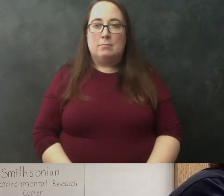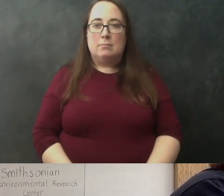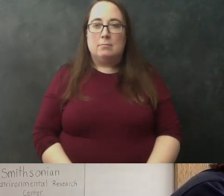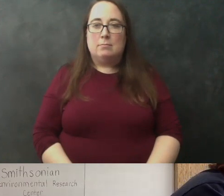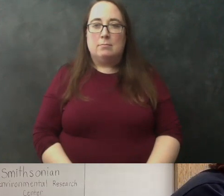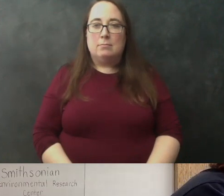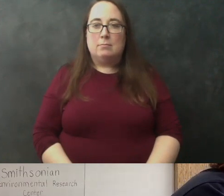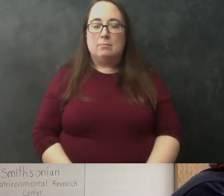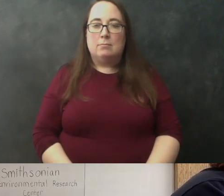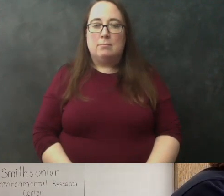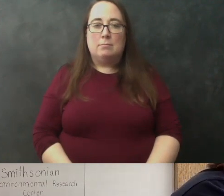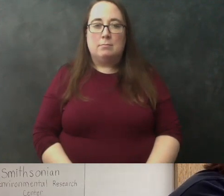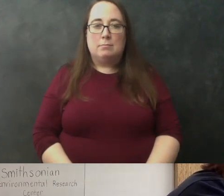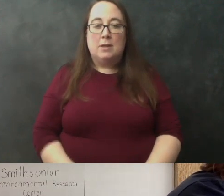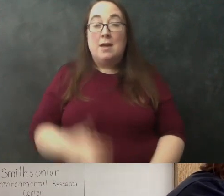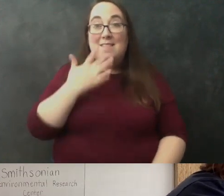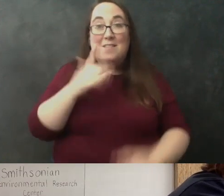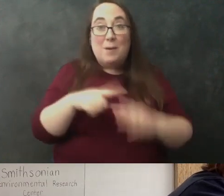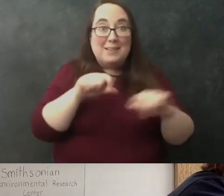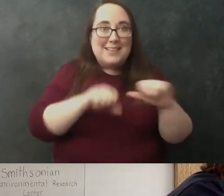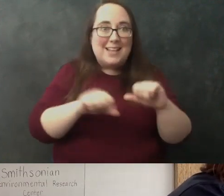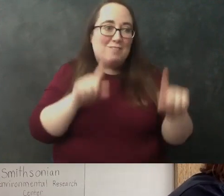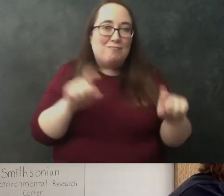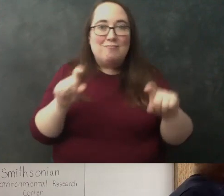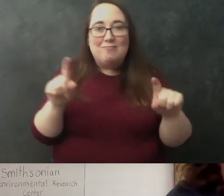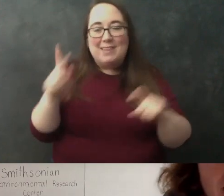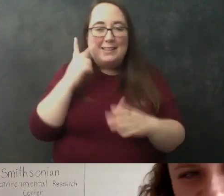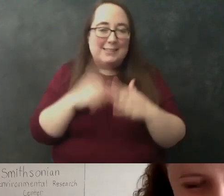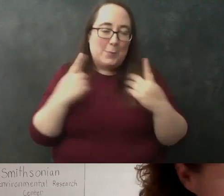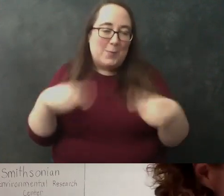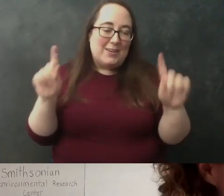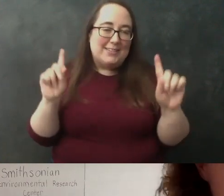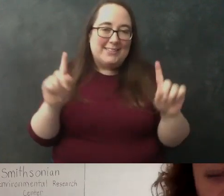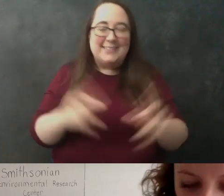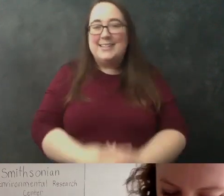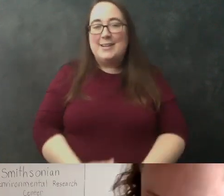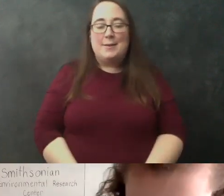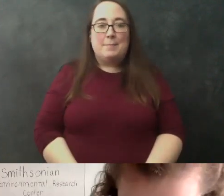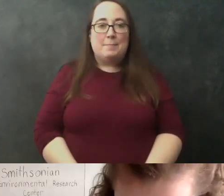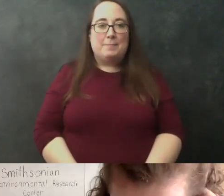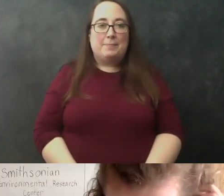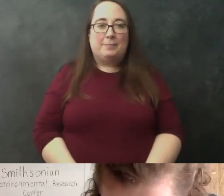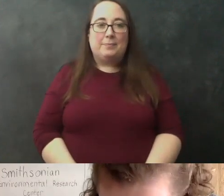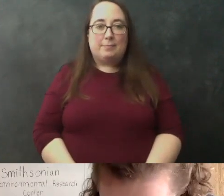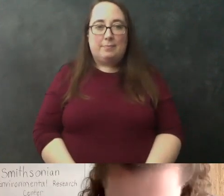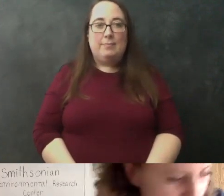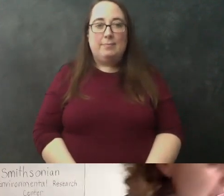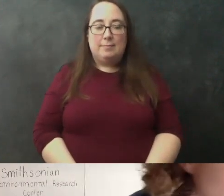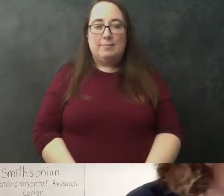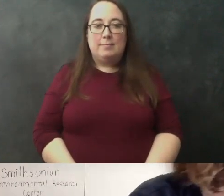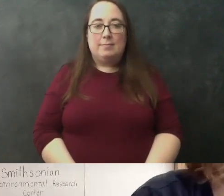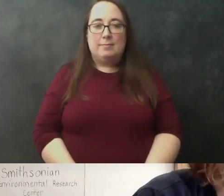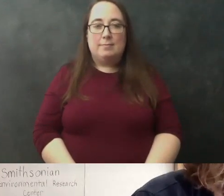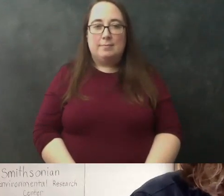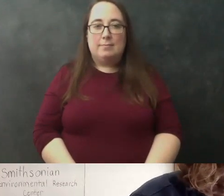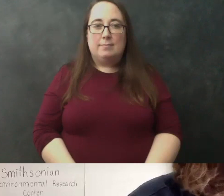one of my favorite things about science you get to try new things and just kind of figure out what works okay i got everything in my bag yes